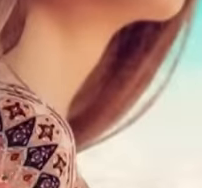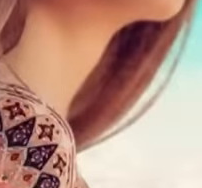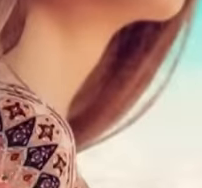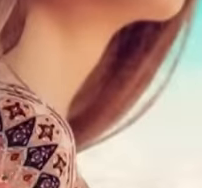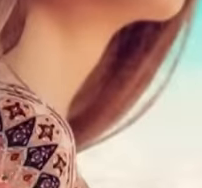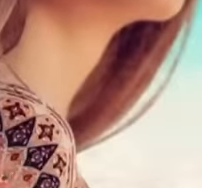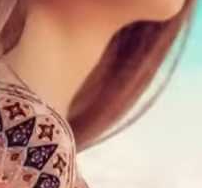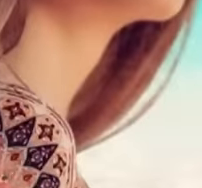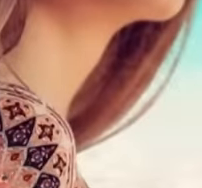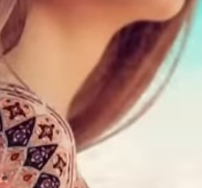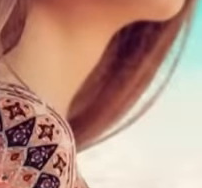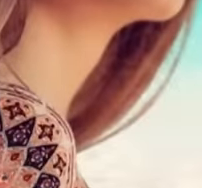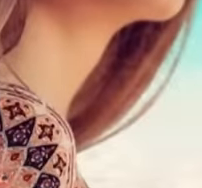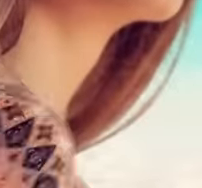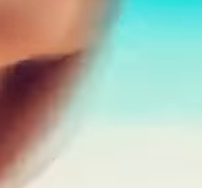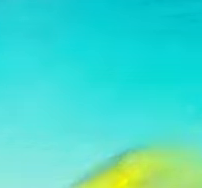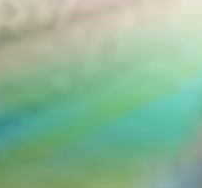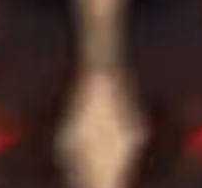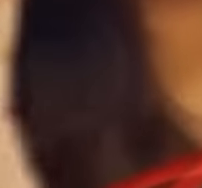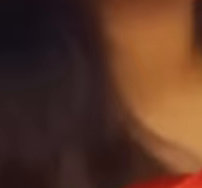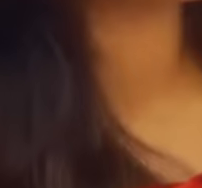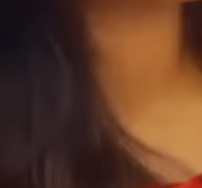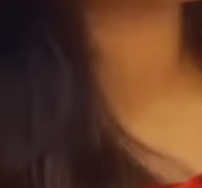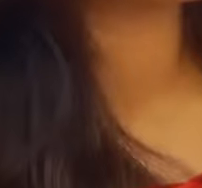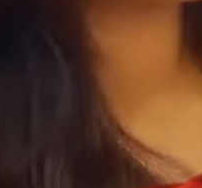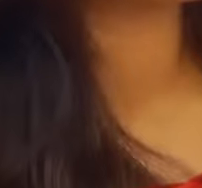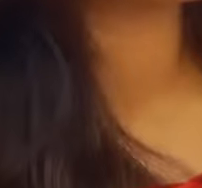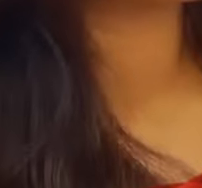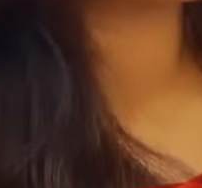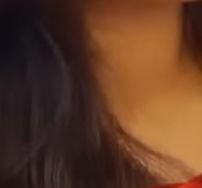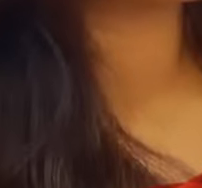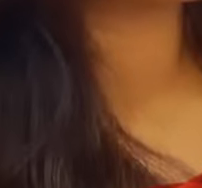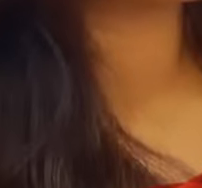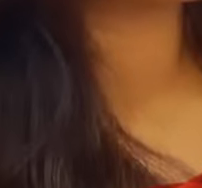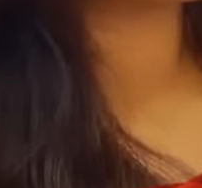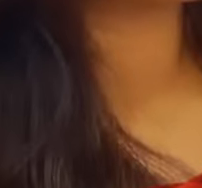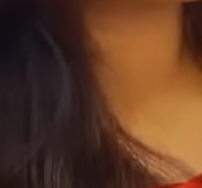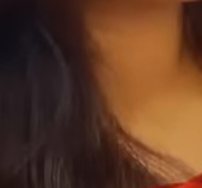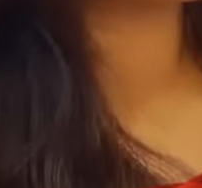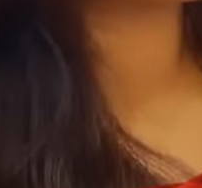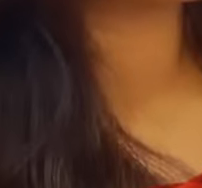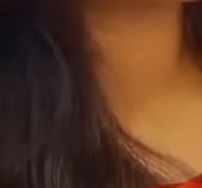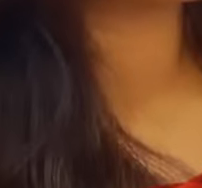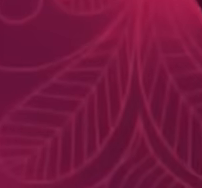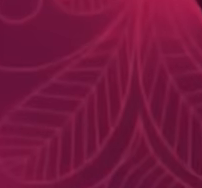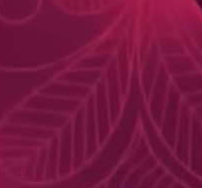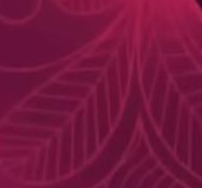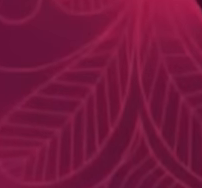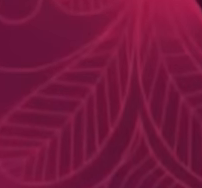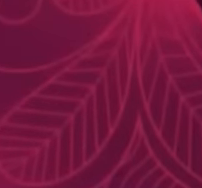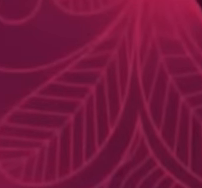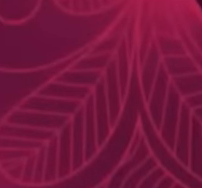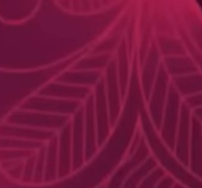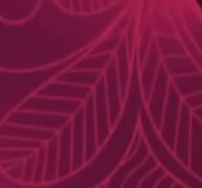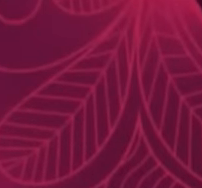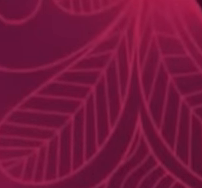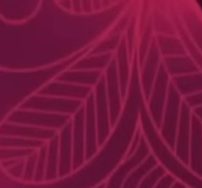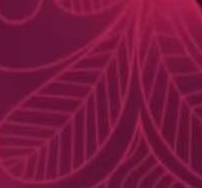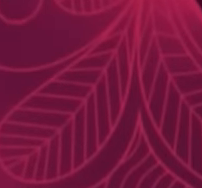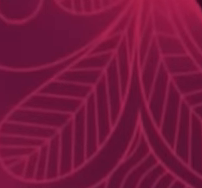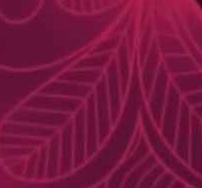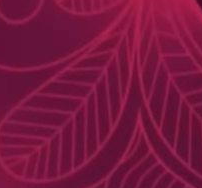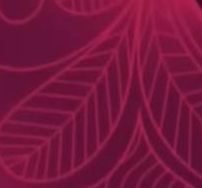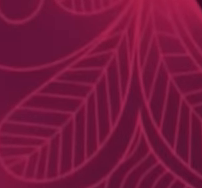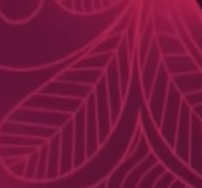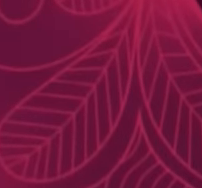pair of Polaroid sunglasses on selected purchases. See us today at CV Optical. Affordable eye care for everyone. It's Bright Ideas Festival of